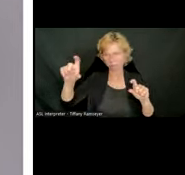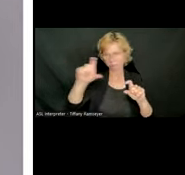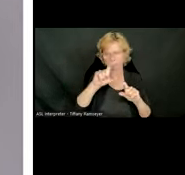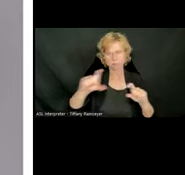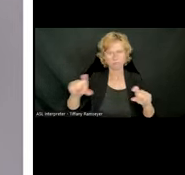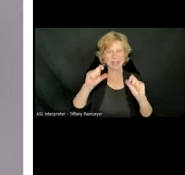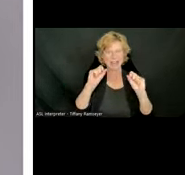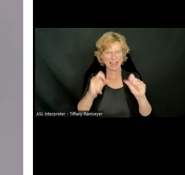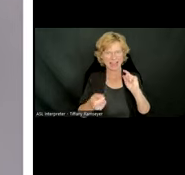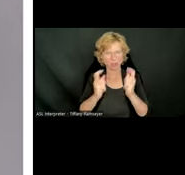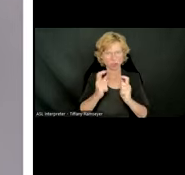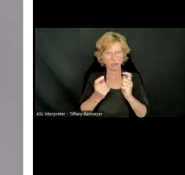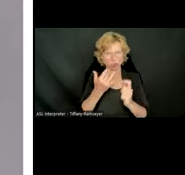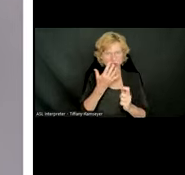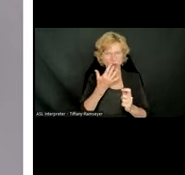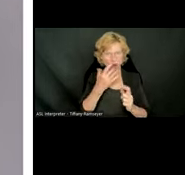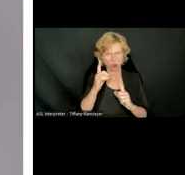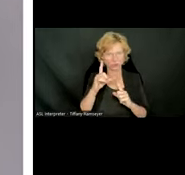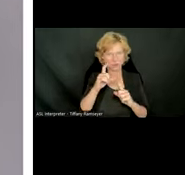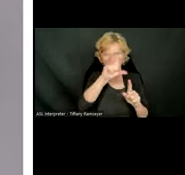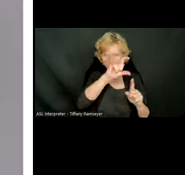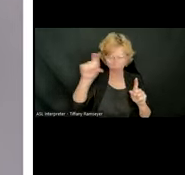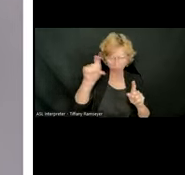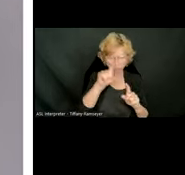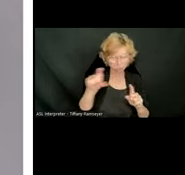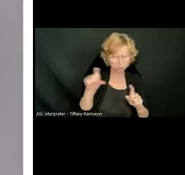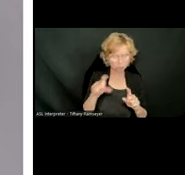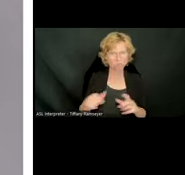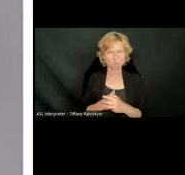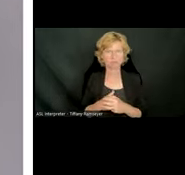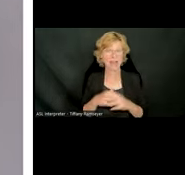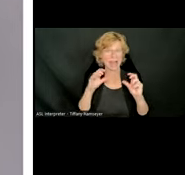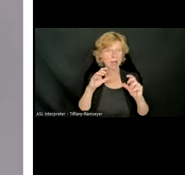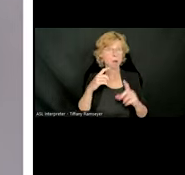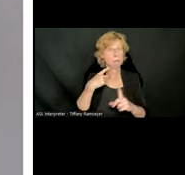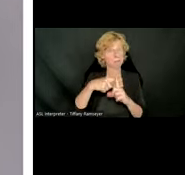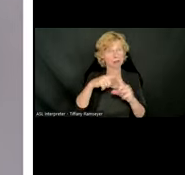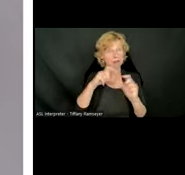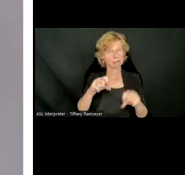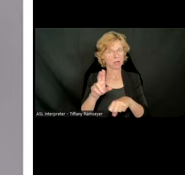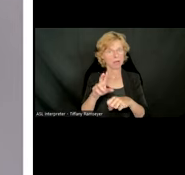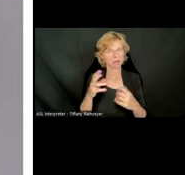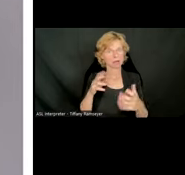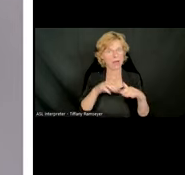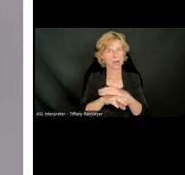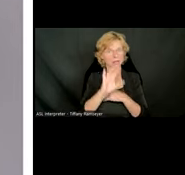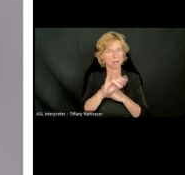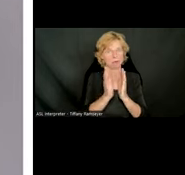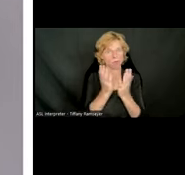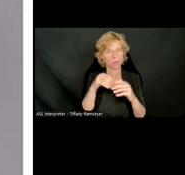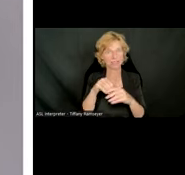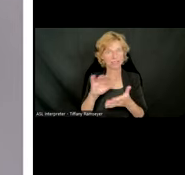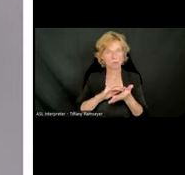of the students who are reading those books. Students can even access our books in Braille files. Like it mentions here,